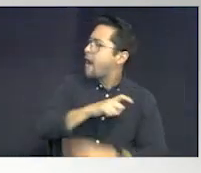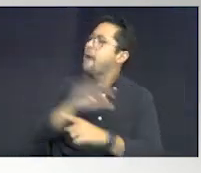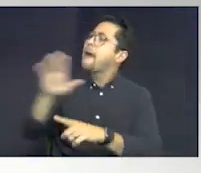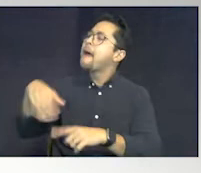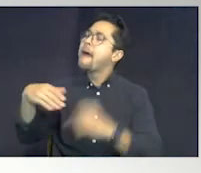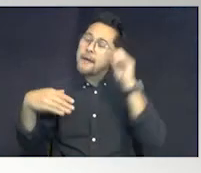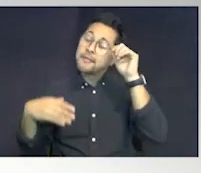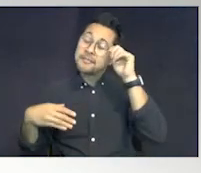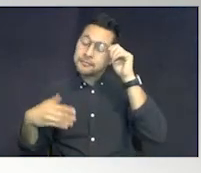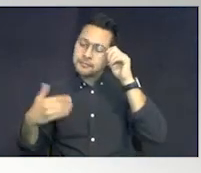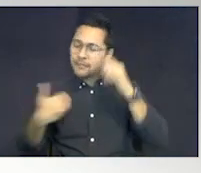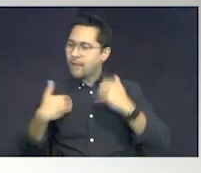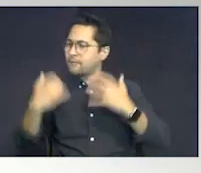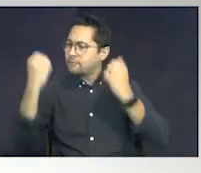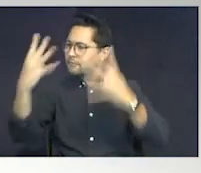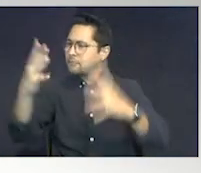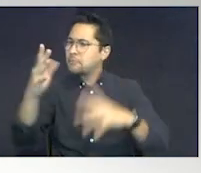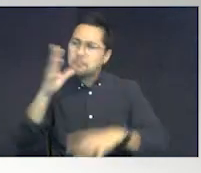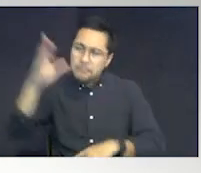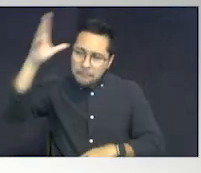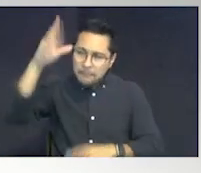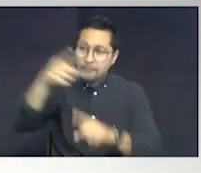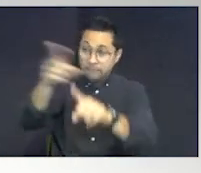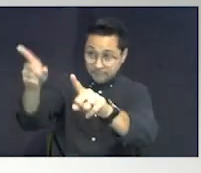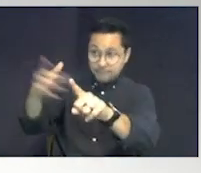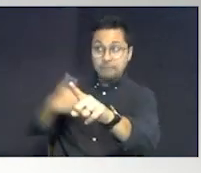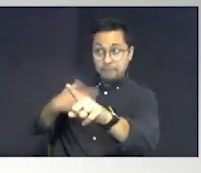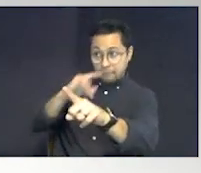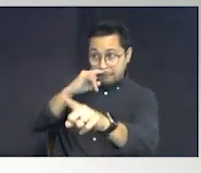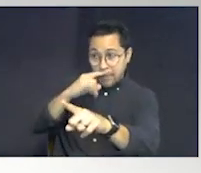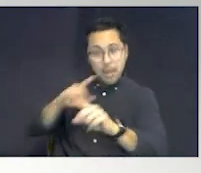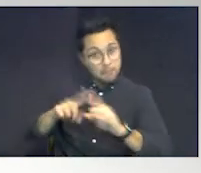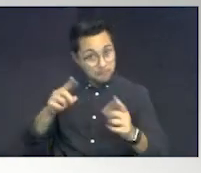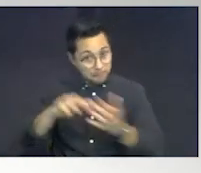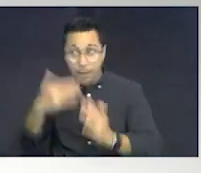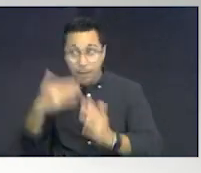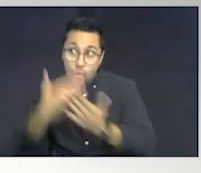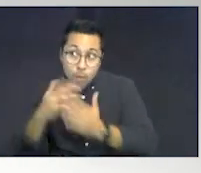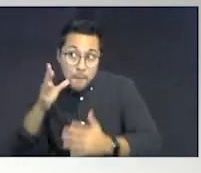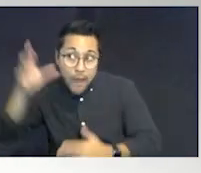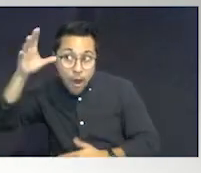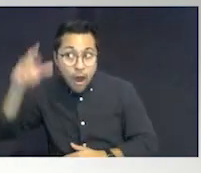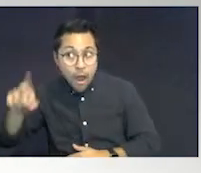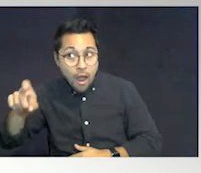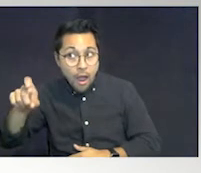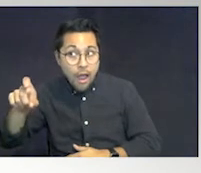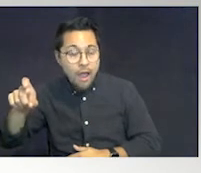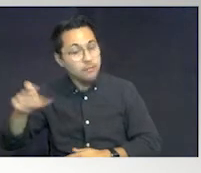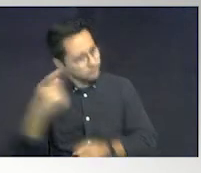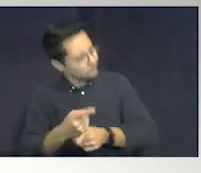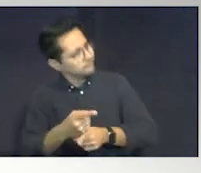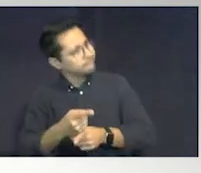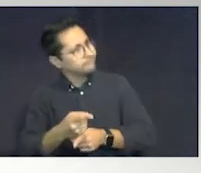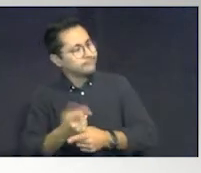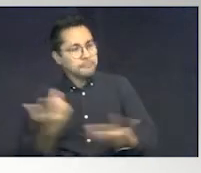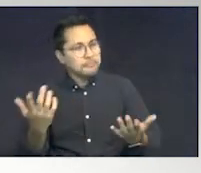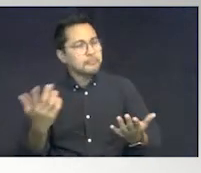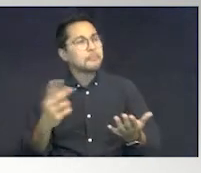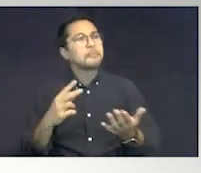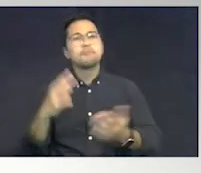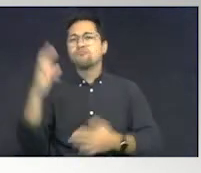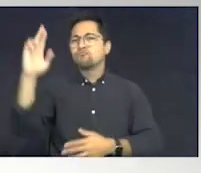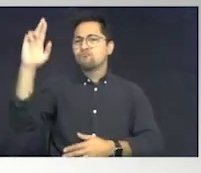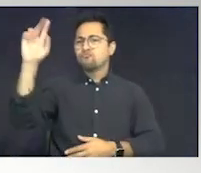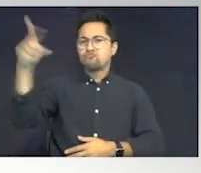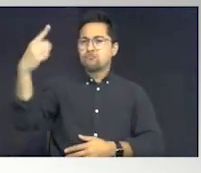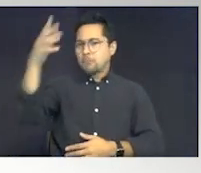you know, there are a lot of parents who have kids. It doesn't make them a good parent. Right? Just because a parent